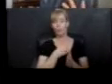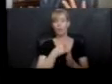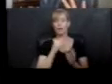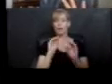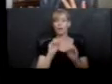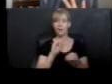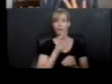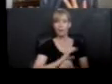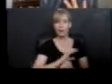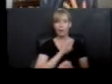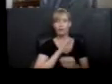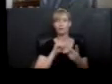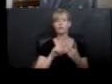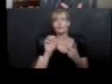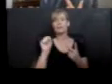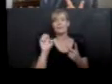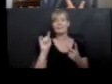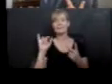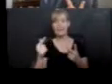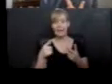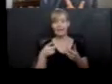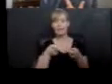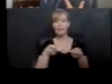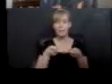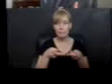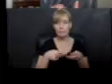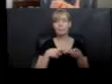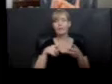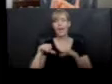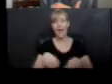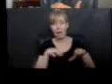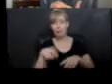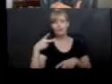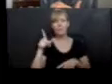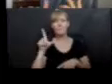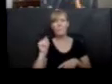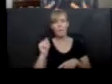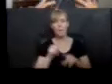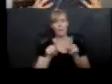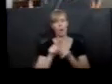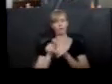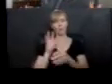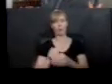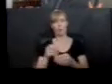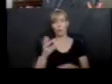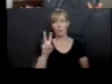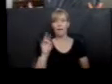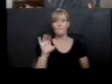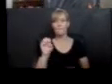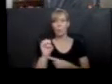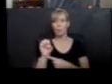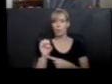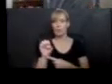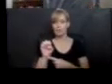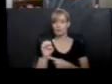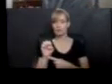have a setting where our story takes place. We have the plot, which is the action, but we have voice, right? So the voice of a